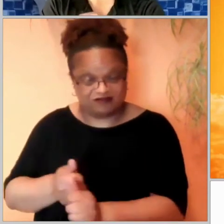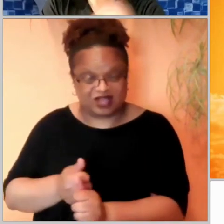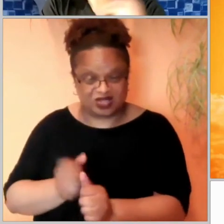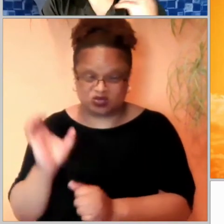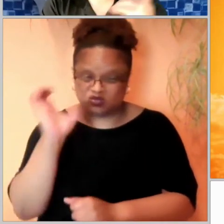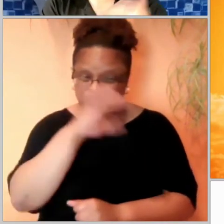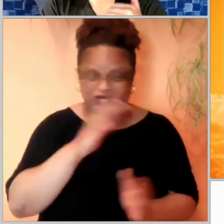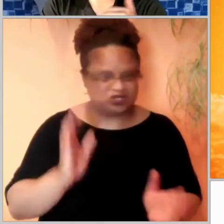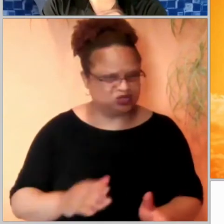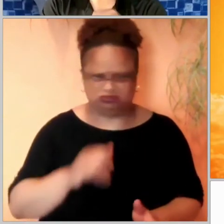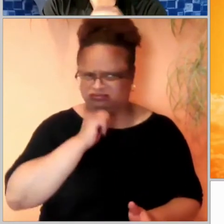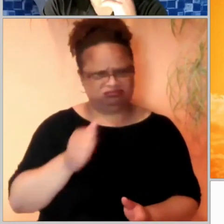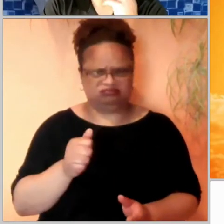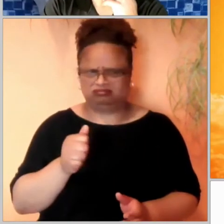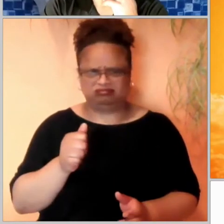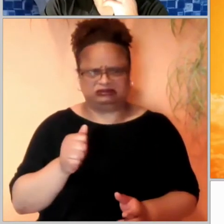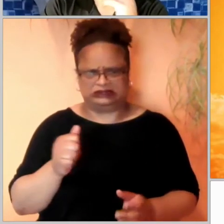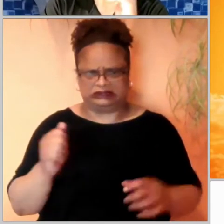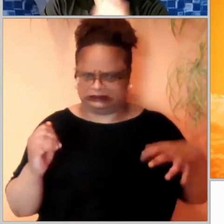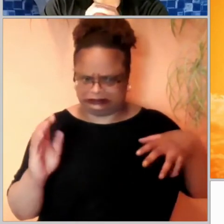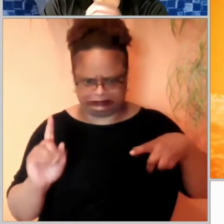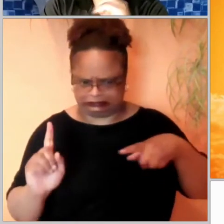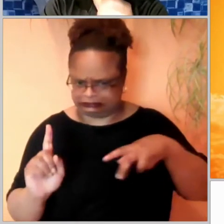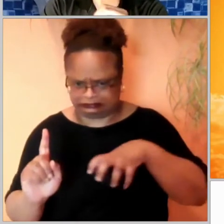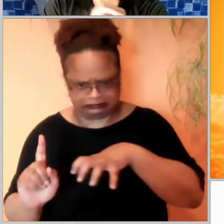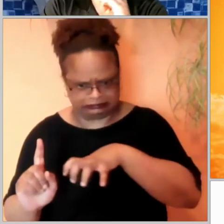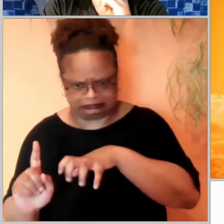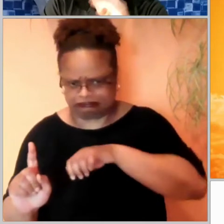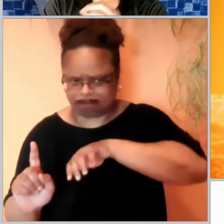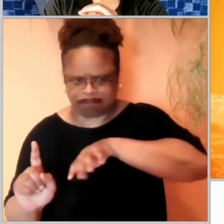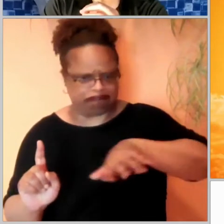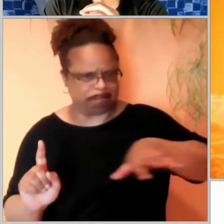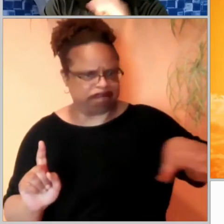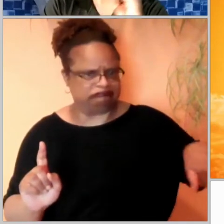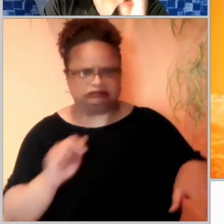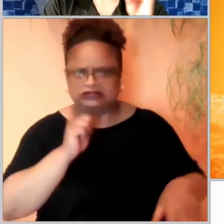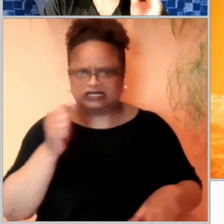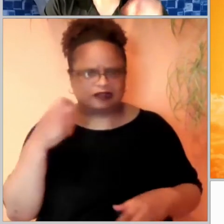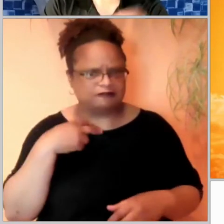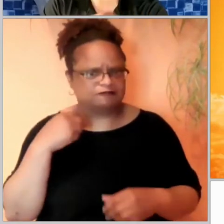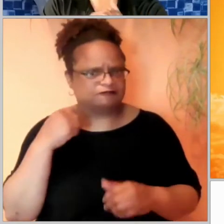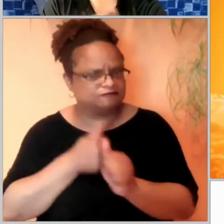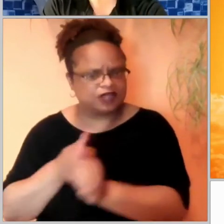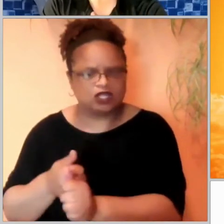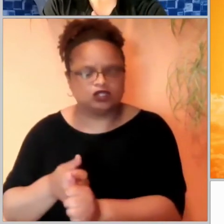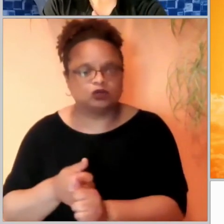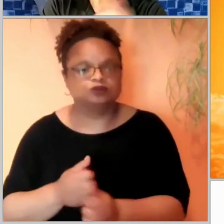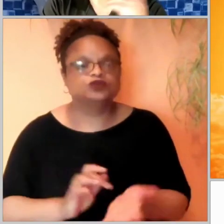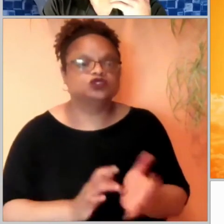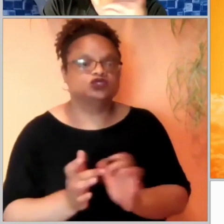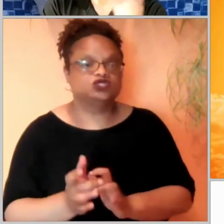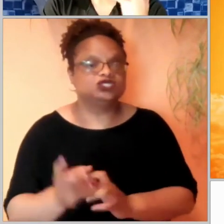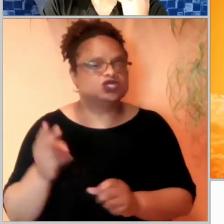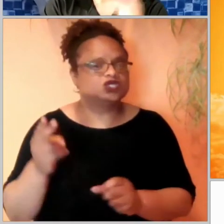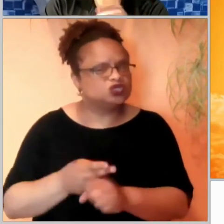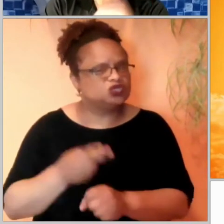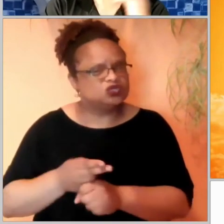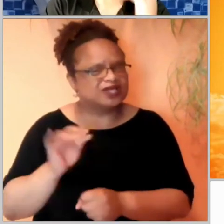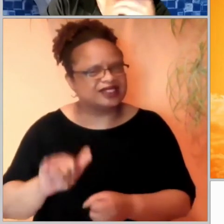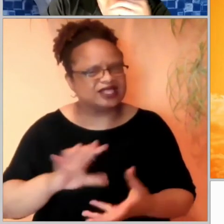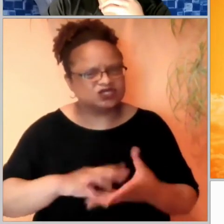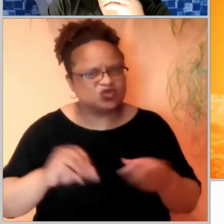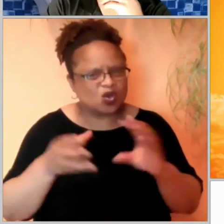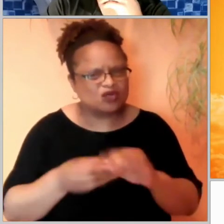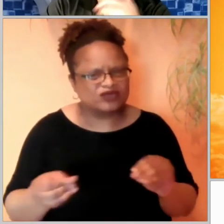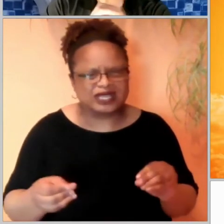a stranger because they don't recognize his voice. Jesus used this illustration as he talked to the people, but they didn't understand